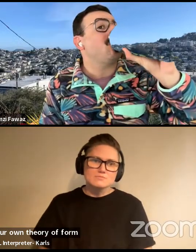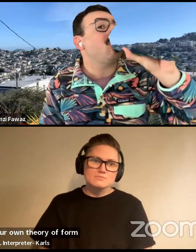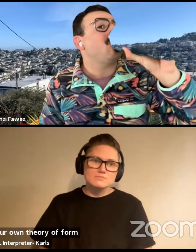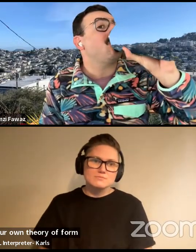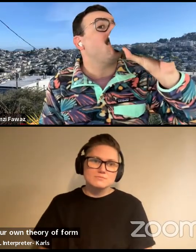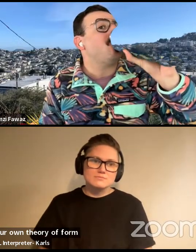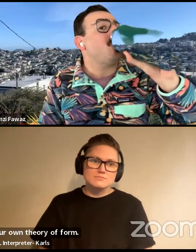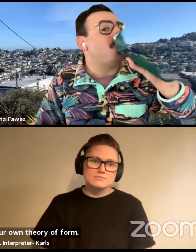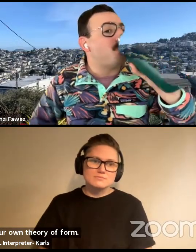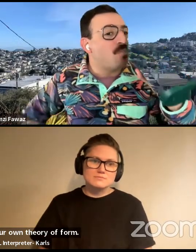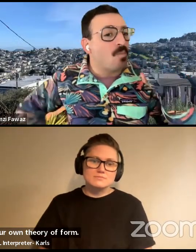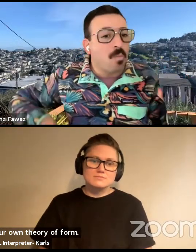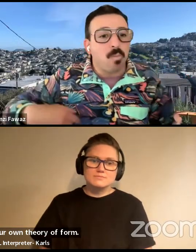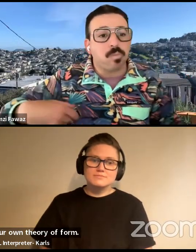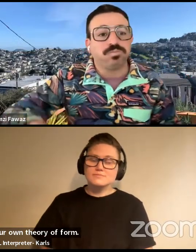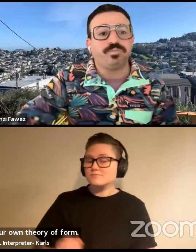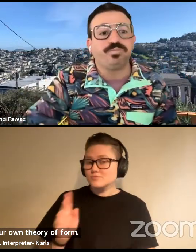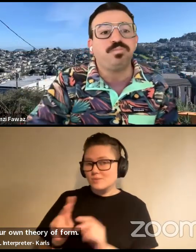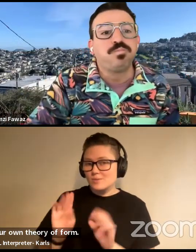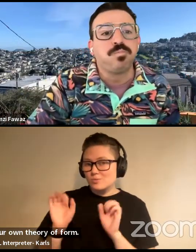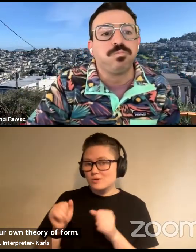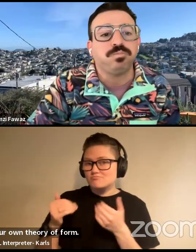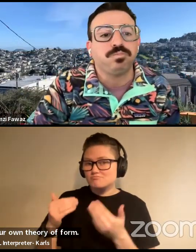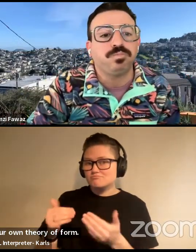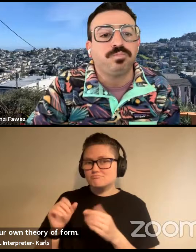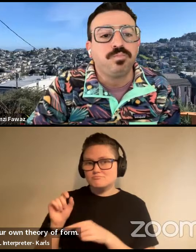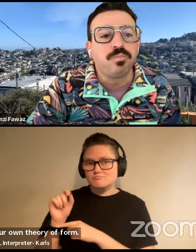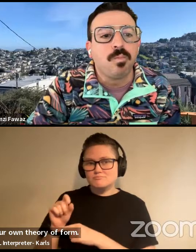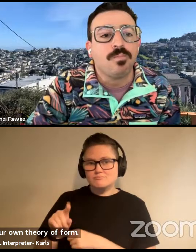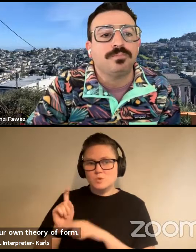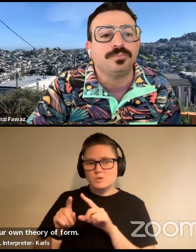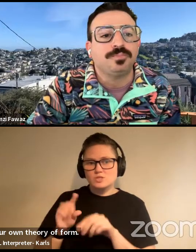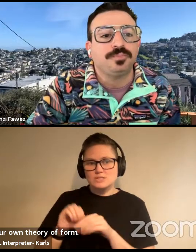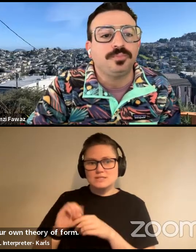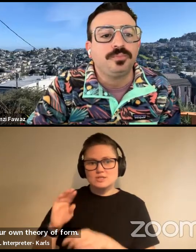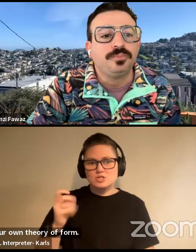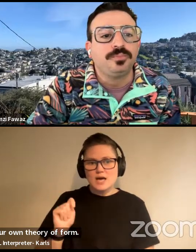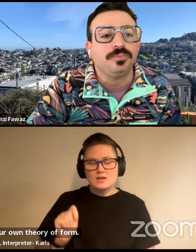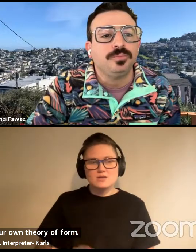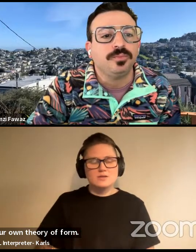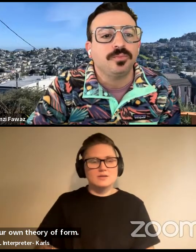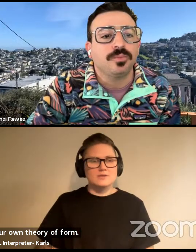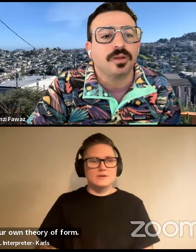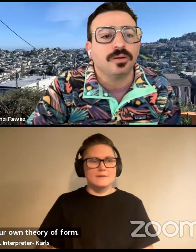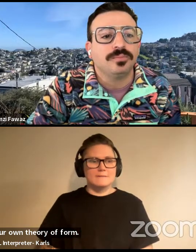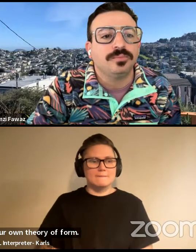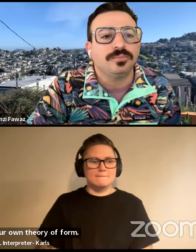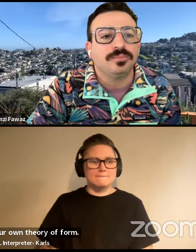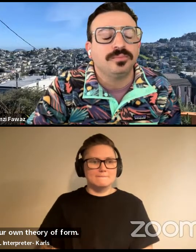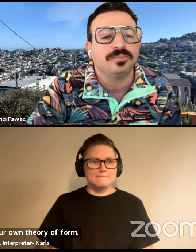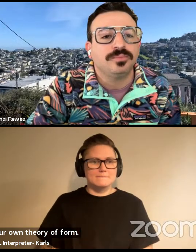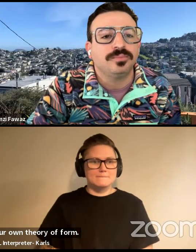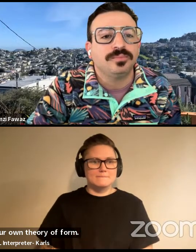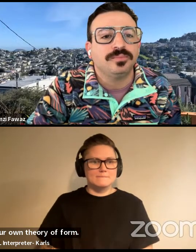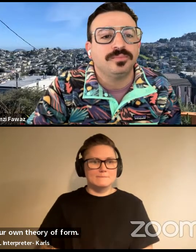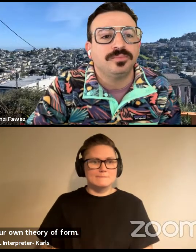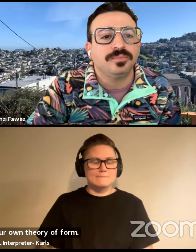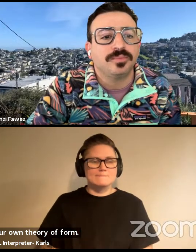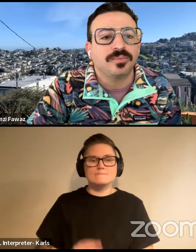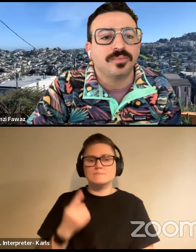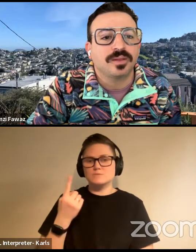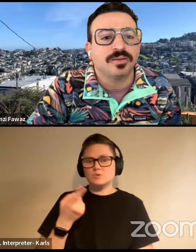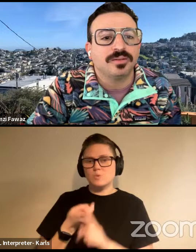Oh, I invite people to continue to put questions in the chat. One by an anonymous